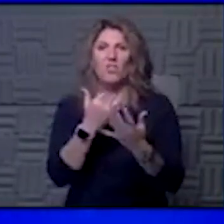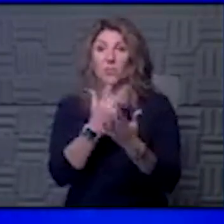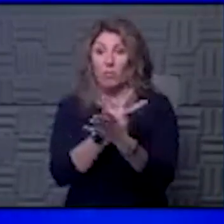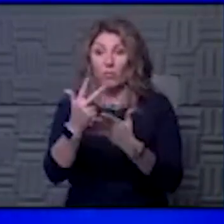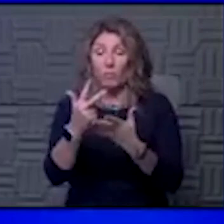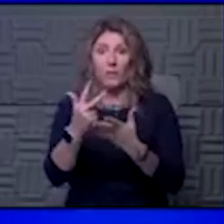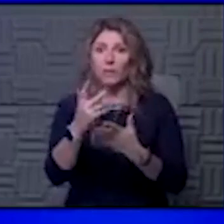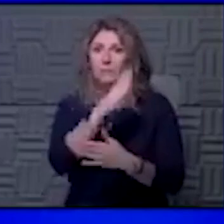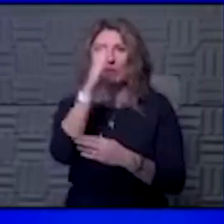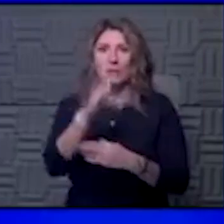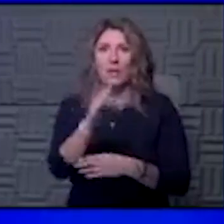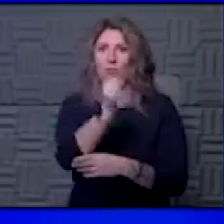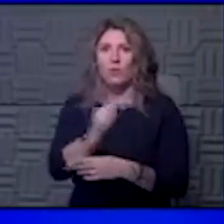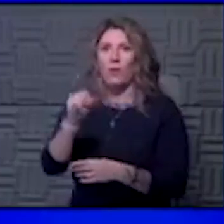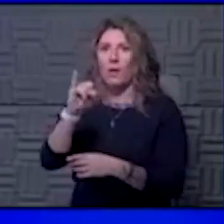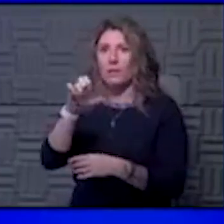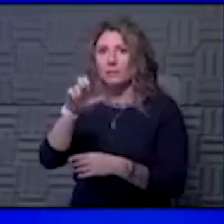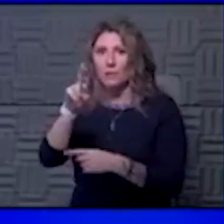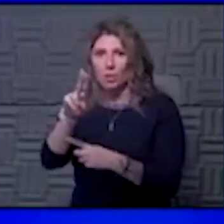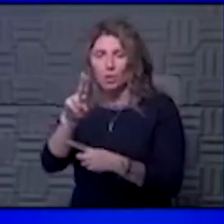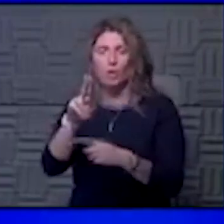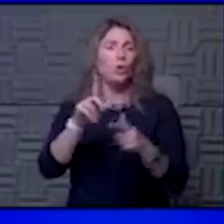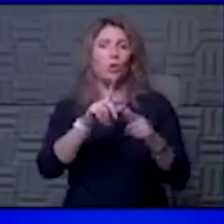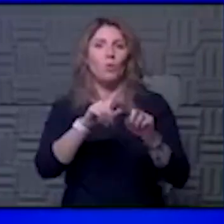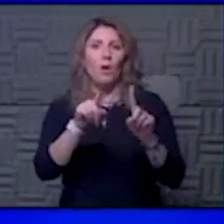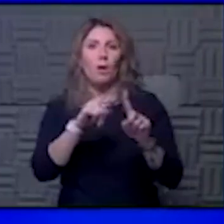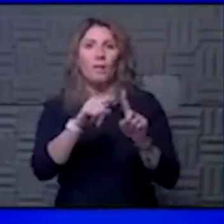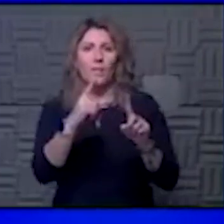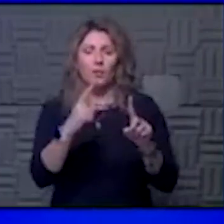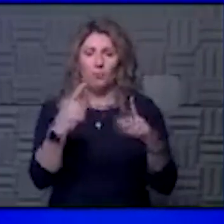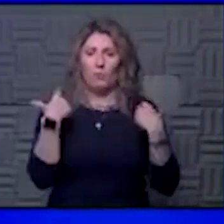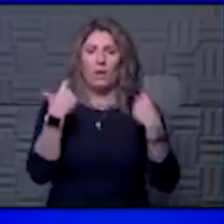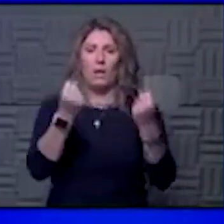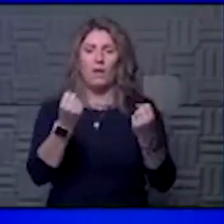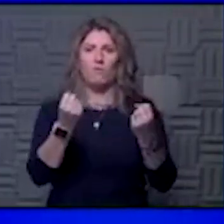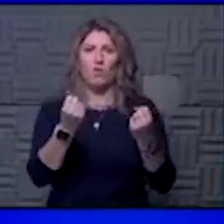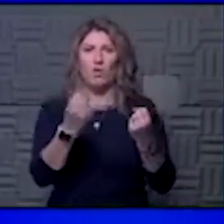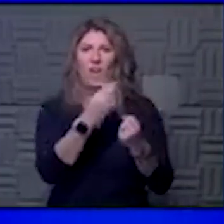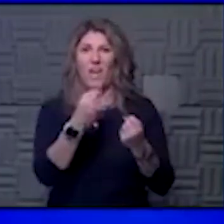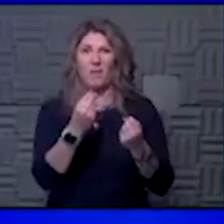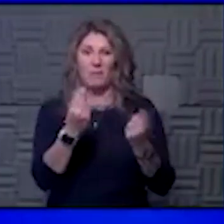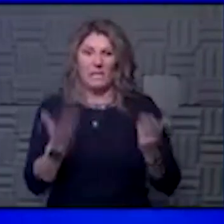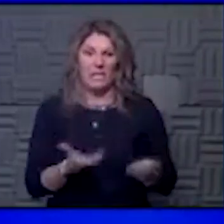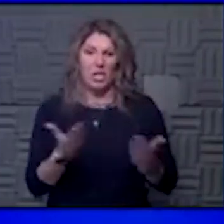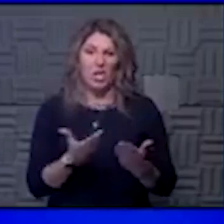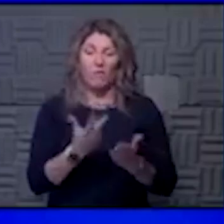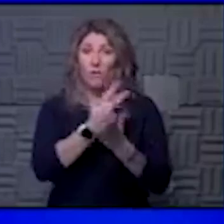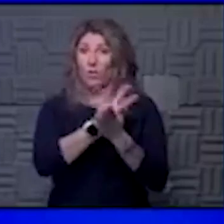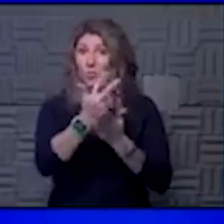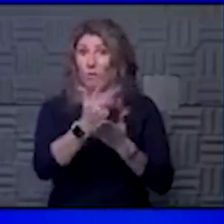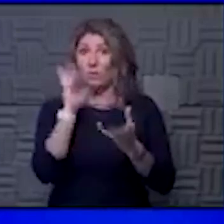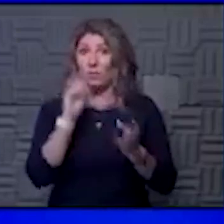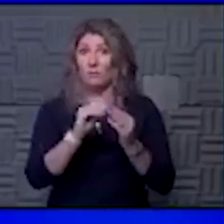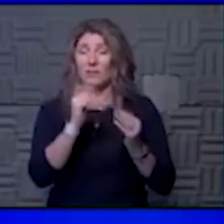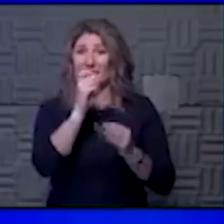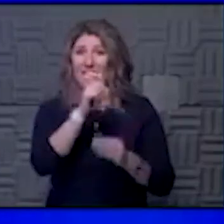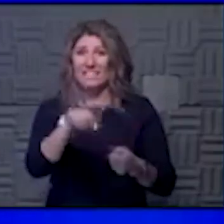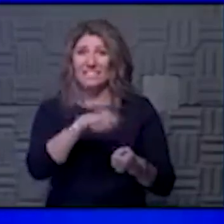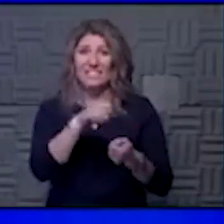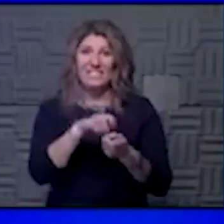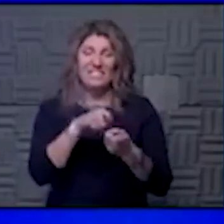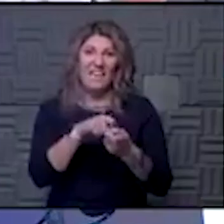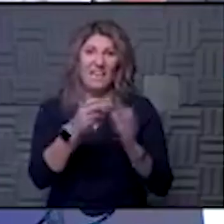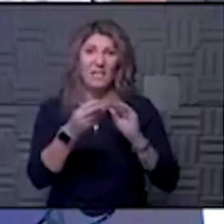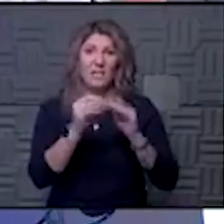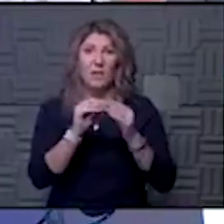to the ICU, was just on the floors, met that recovery definition, but has still been here for three weeks for one reason or another. So I don't have exact numbers. thought it was